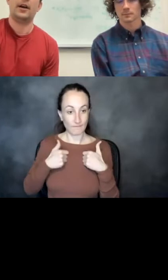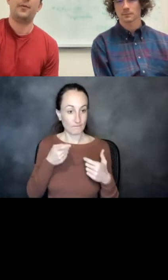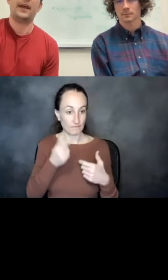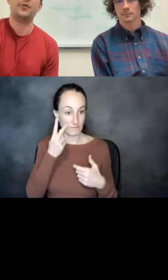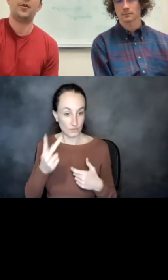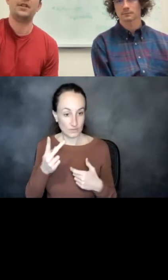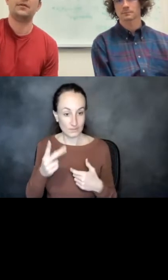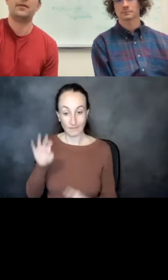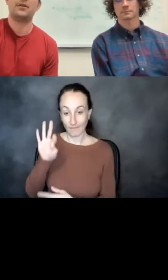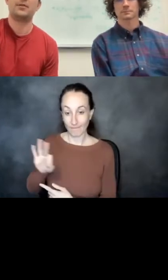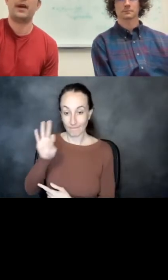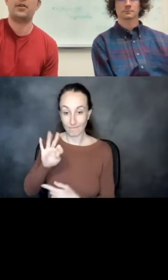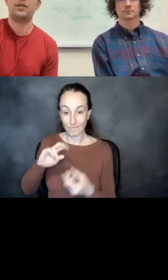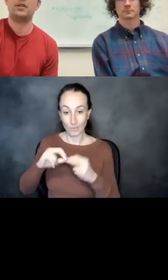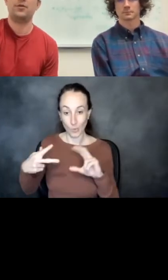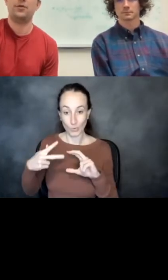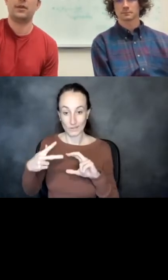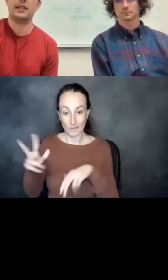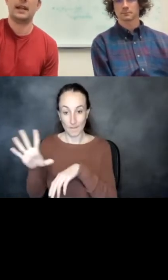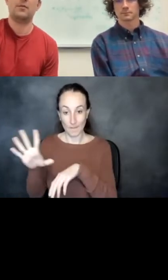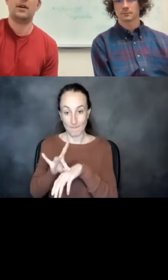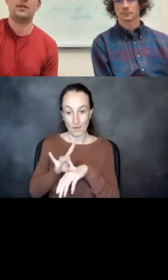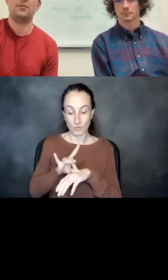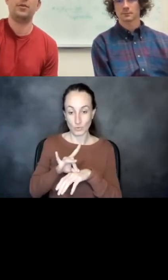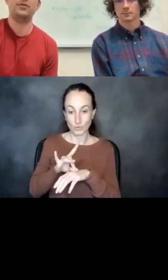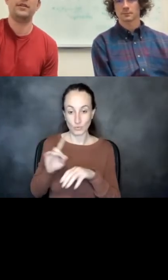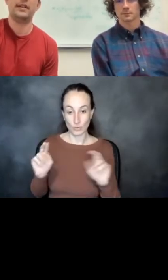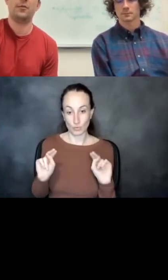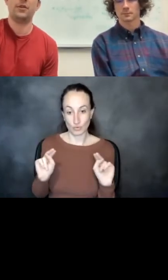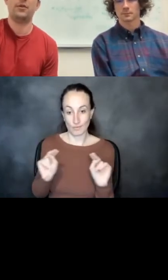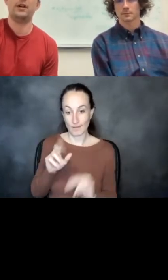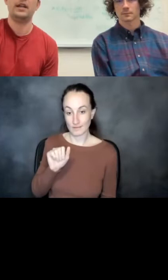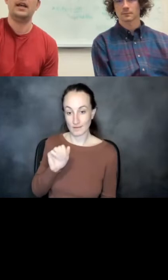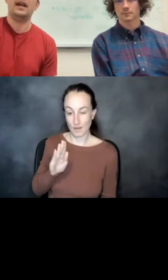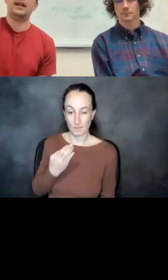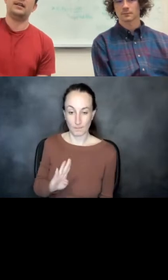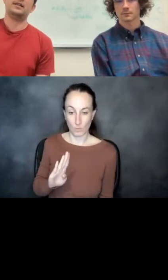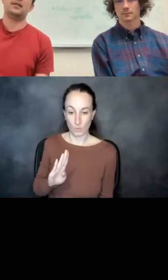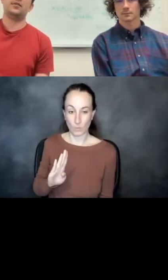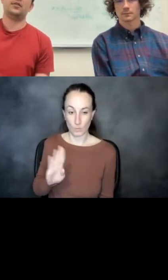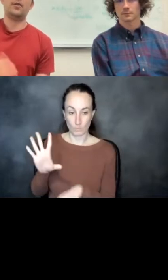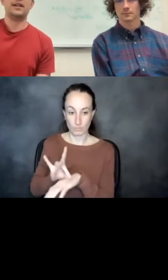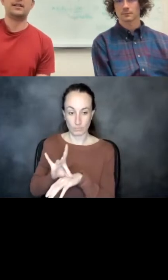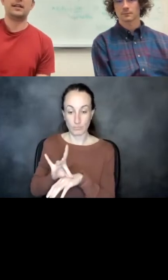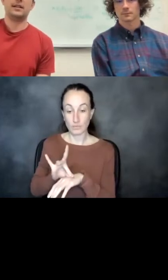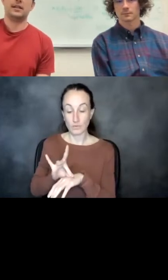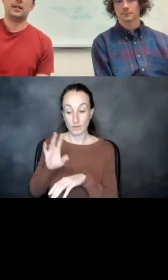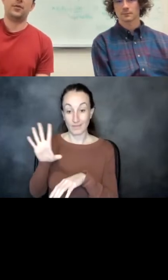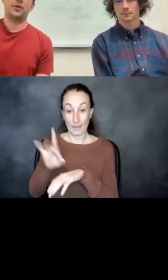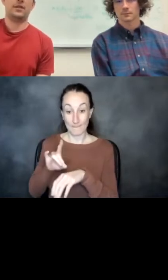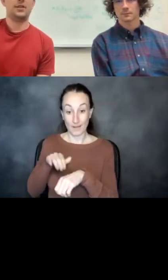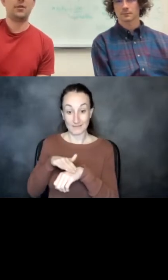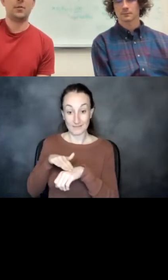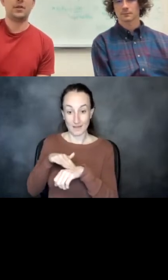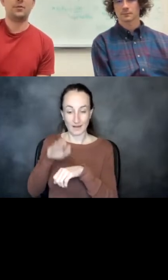F protein of the virus bound to a neutralizing antibody and blue down below. And the binding site is